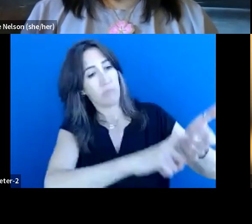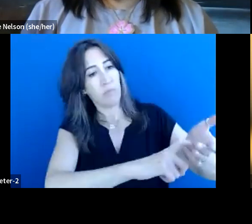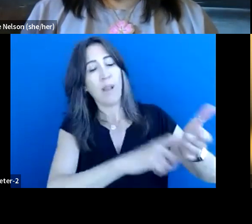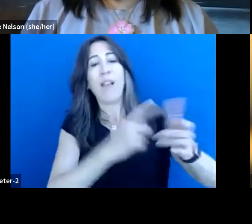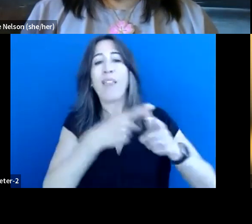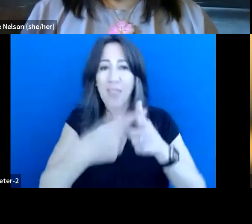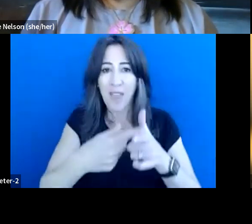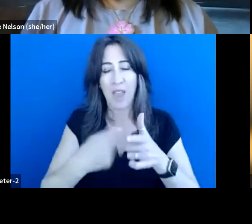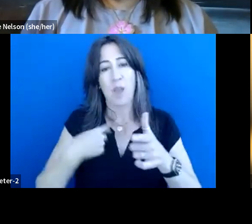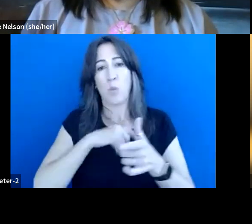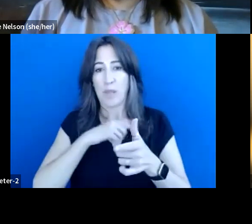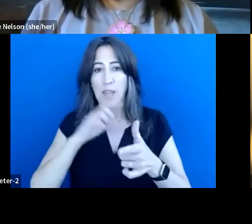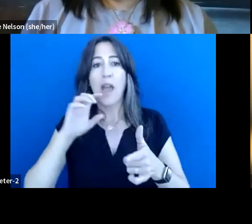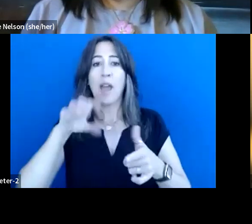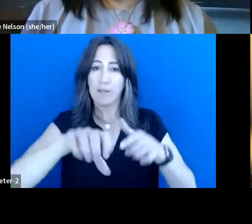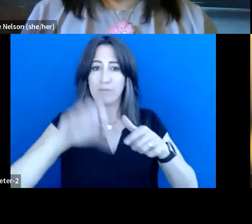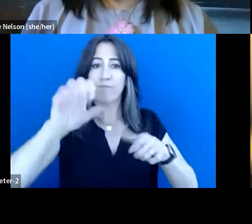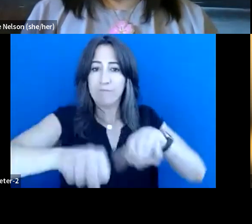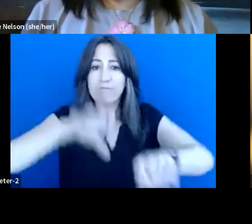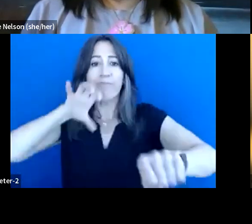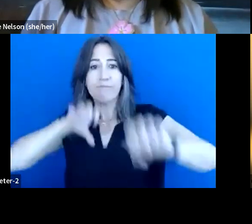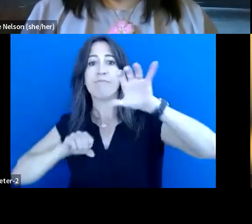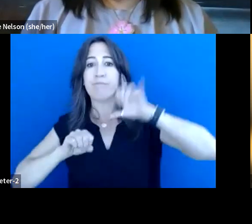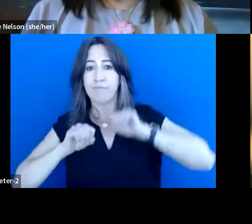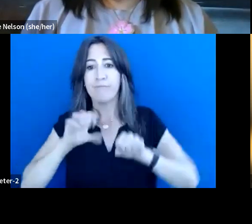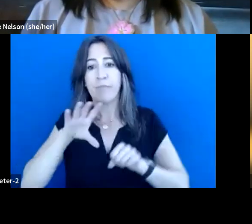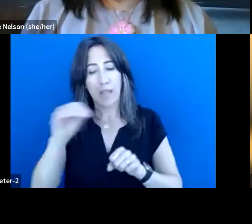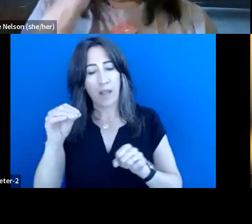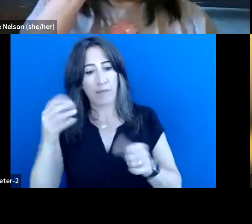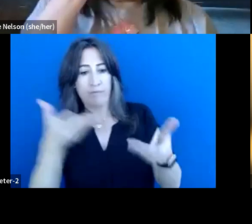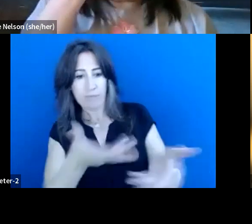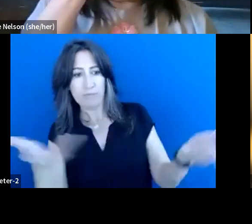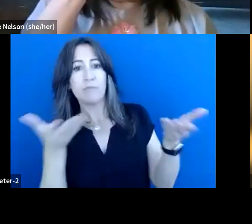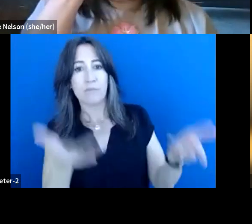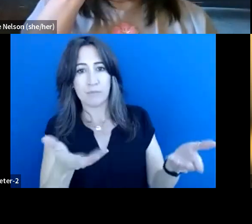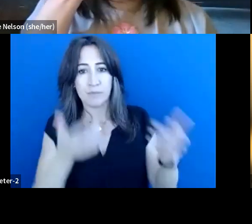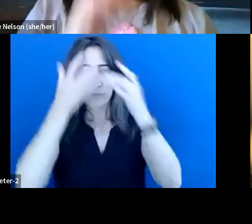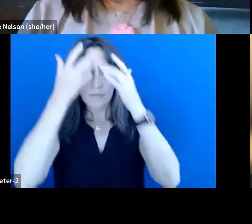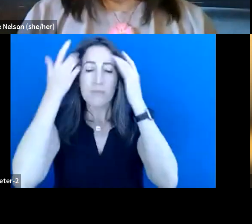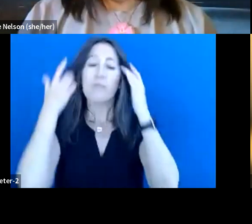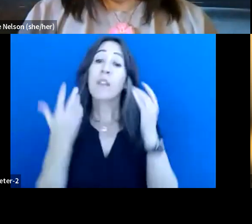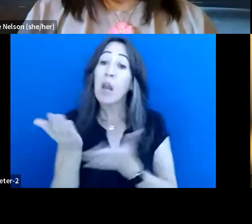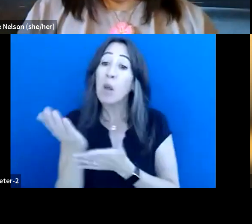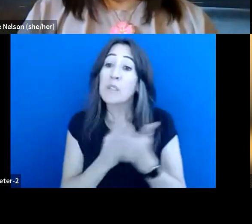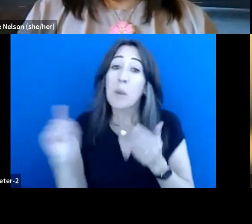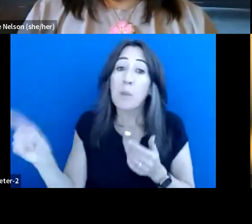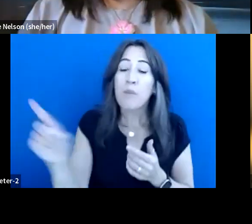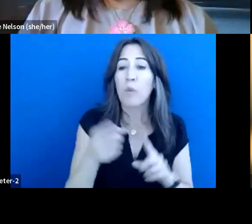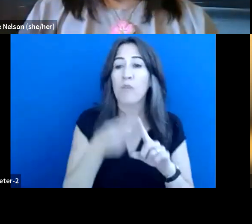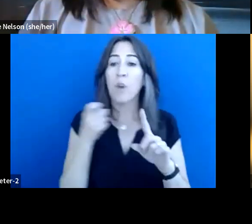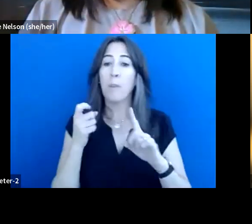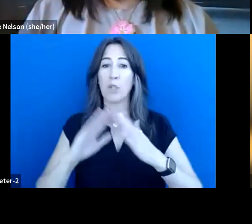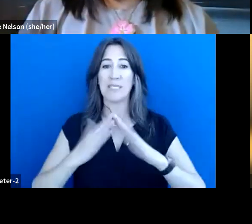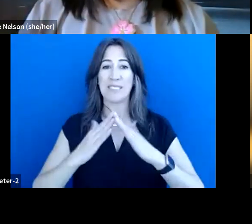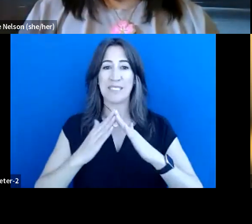Joanne, you know, coming from an urban context, you know, a lot of folks are wondering about what this means for the city of Vancouver and what some of these concrete